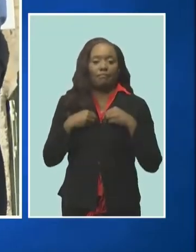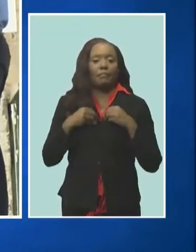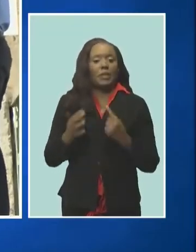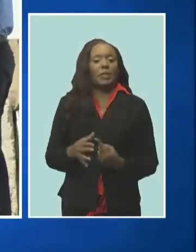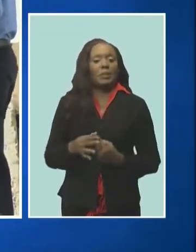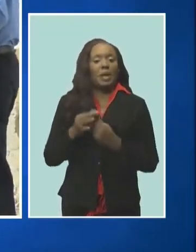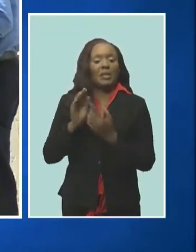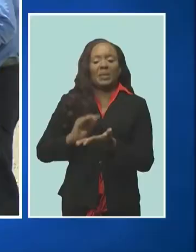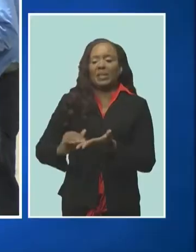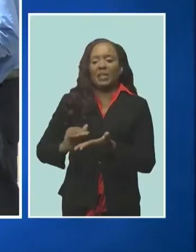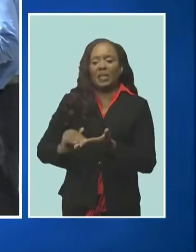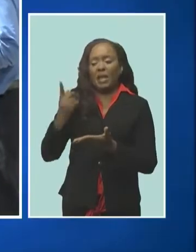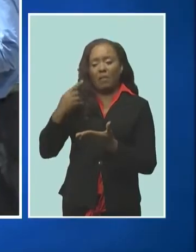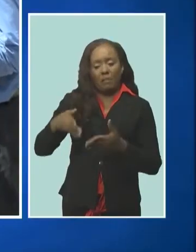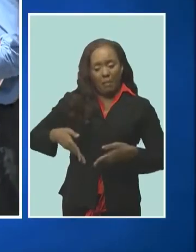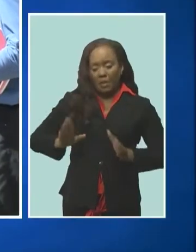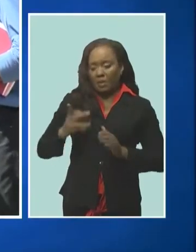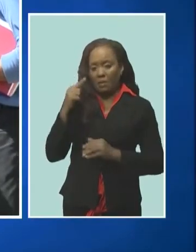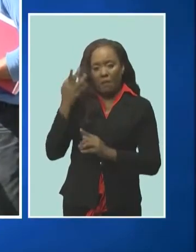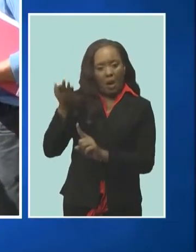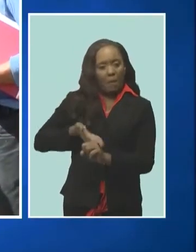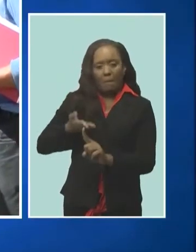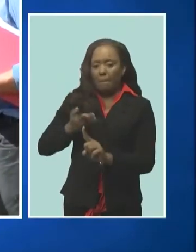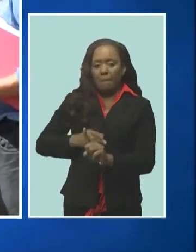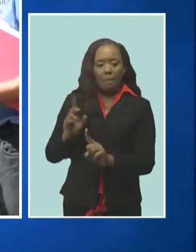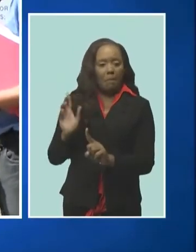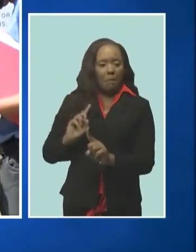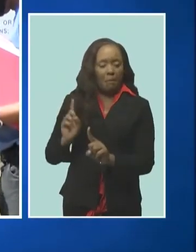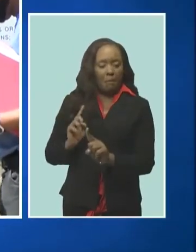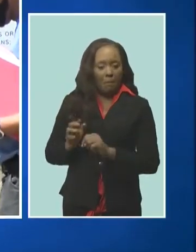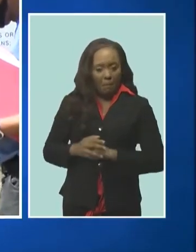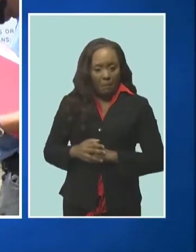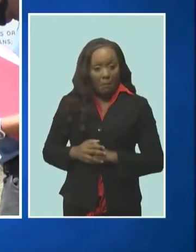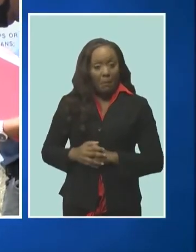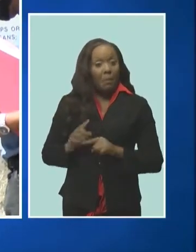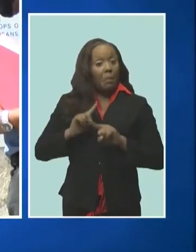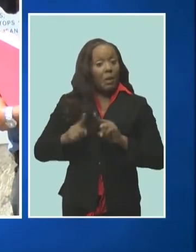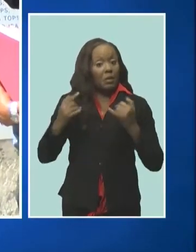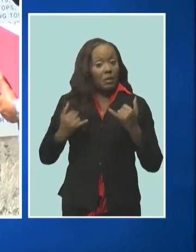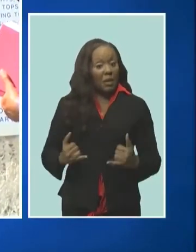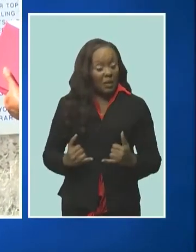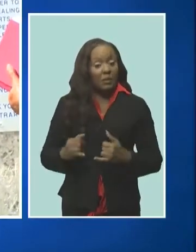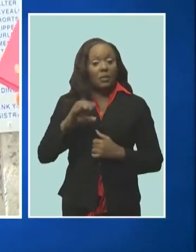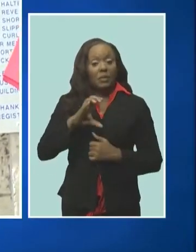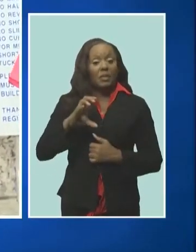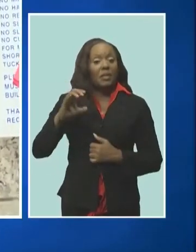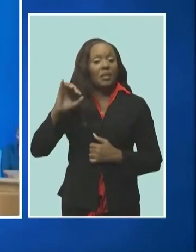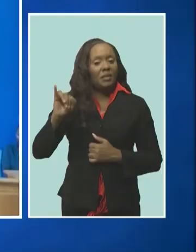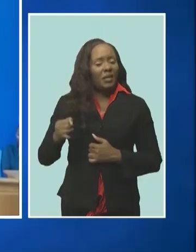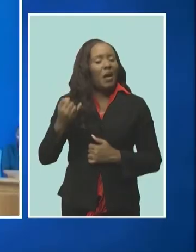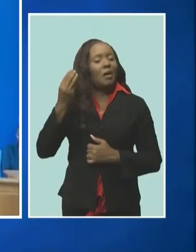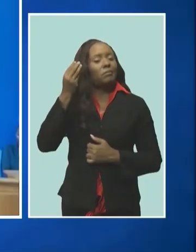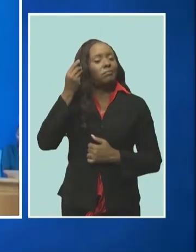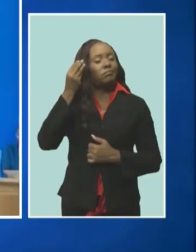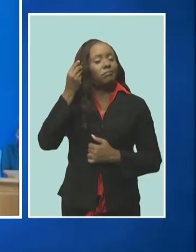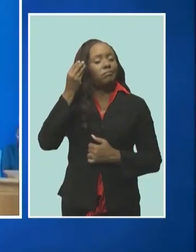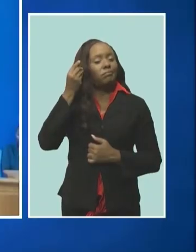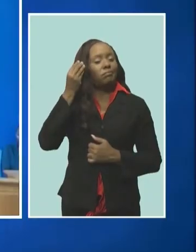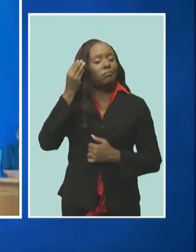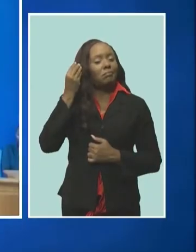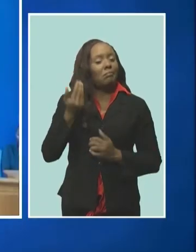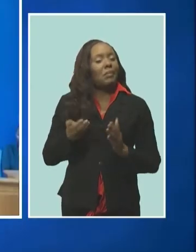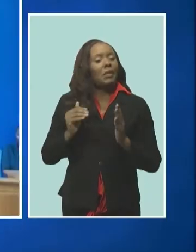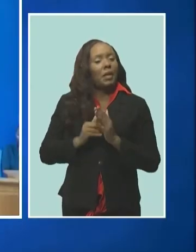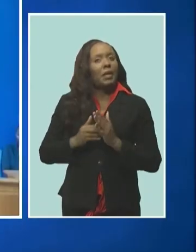was advanced by him to justify the grant of special leave well in this latest hearing the ccj is considering mr tasker's